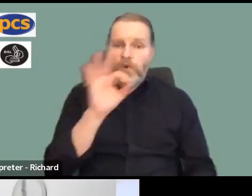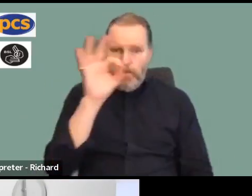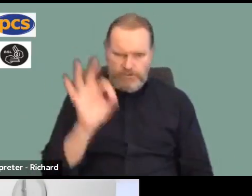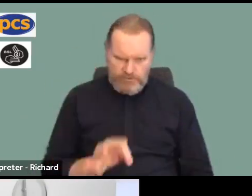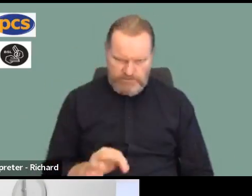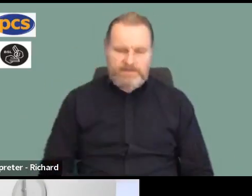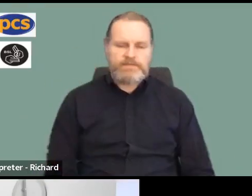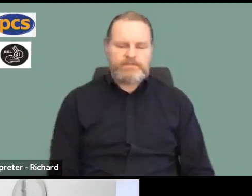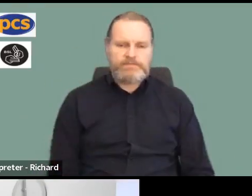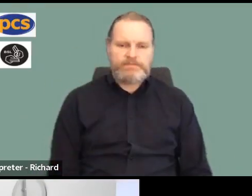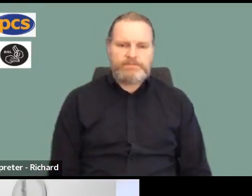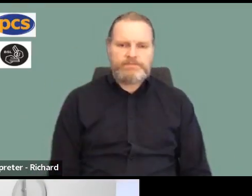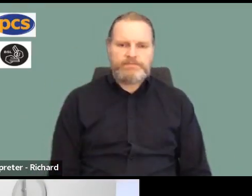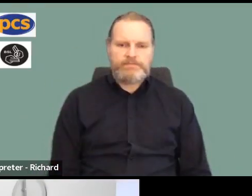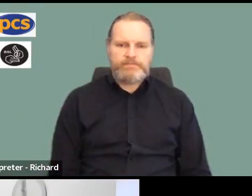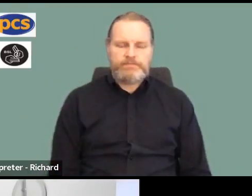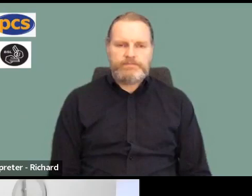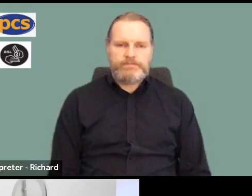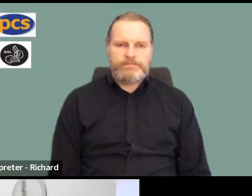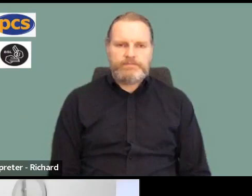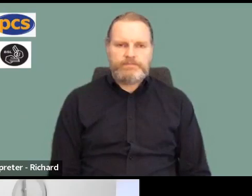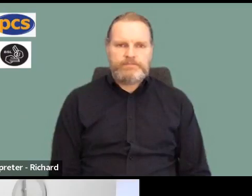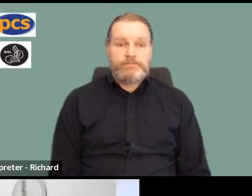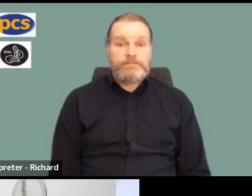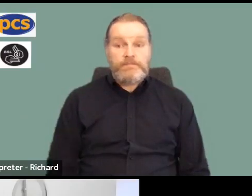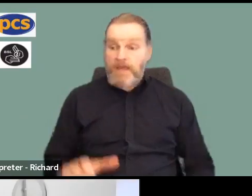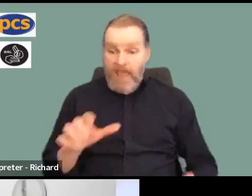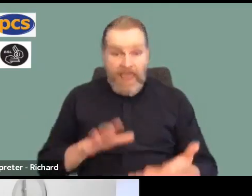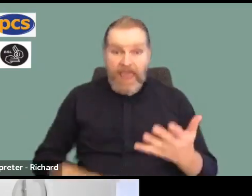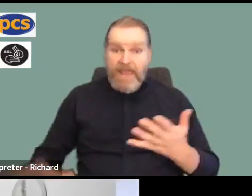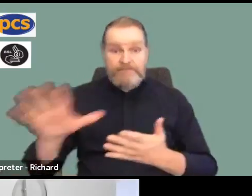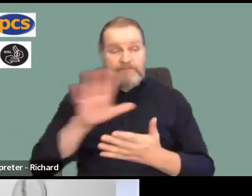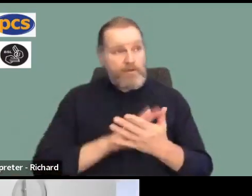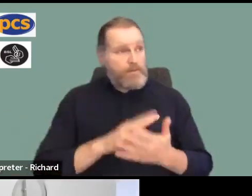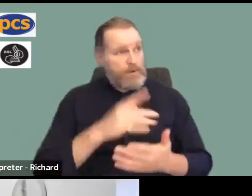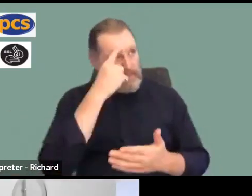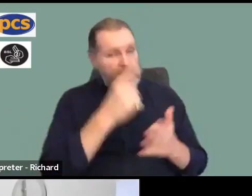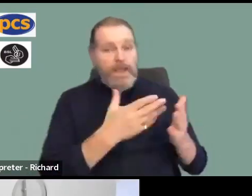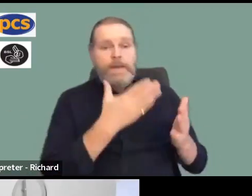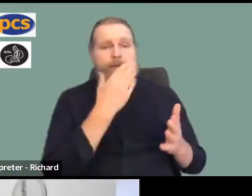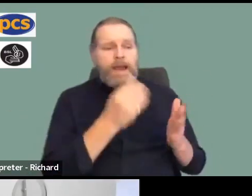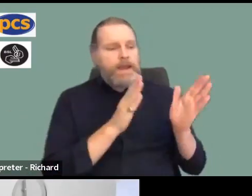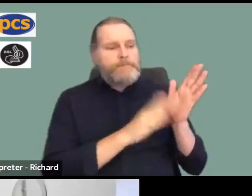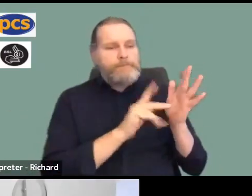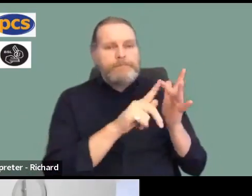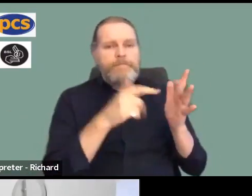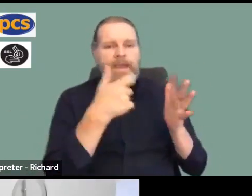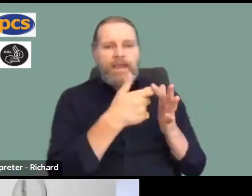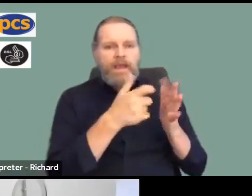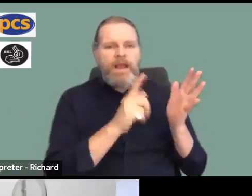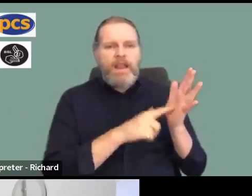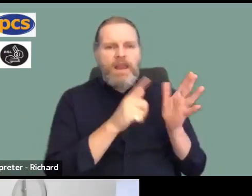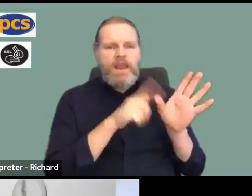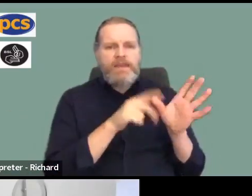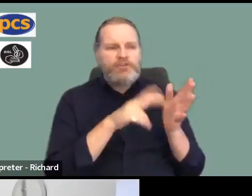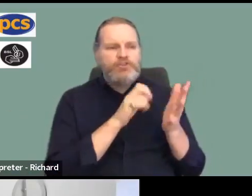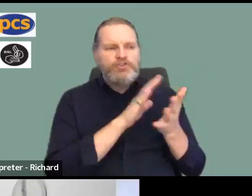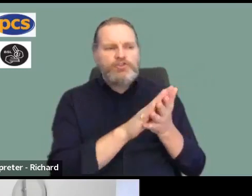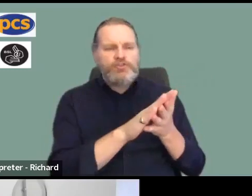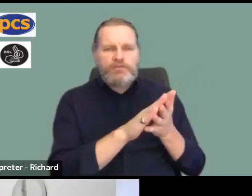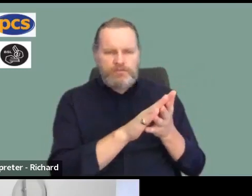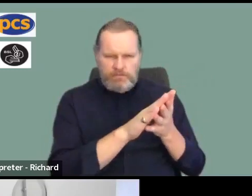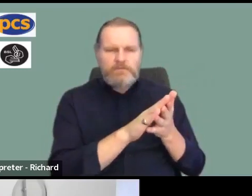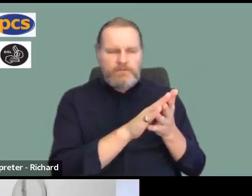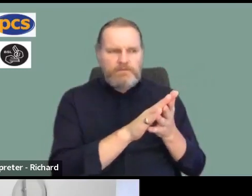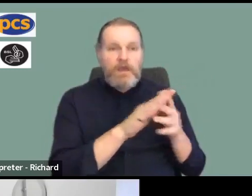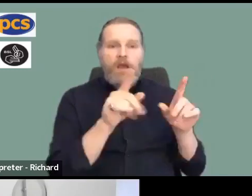So I think everybody thinks that Mick Lynch and Eddie Dempsey and other people from the RMT have been doing an amazing job in the